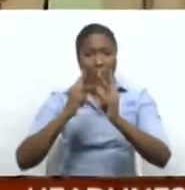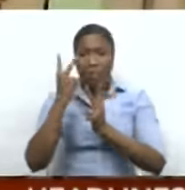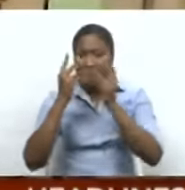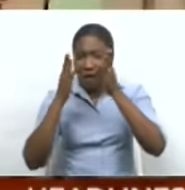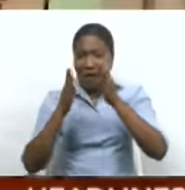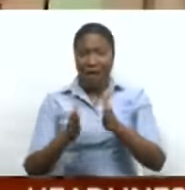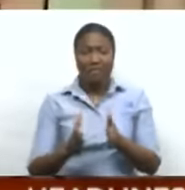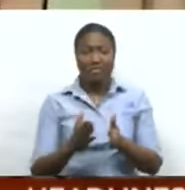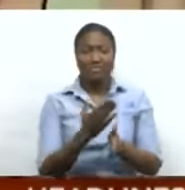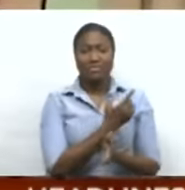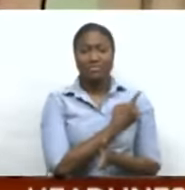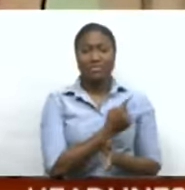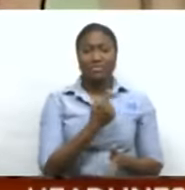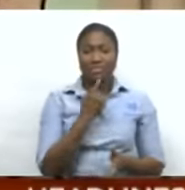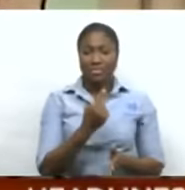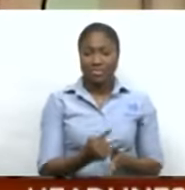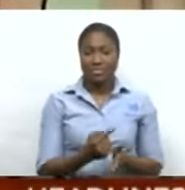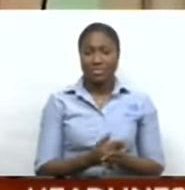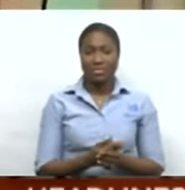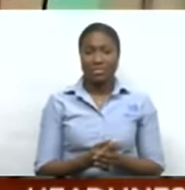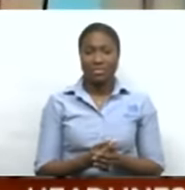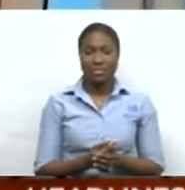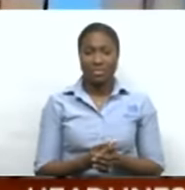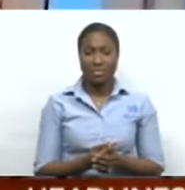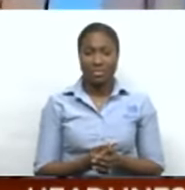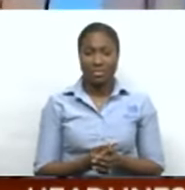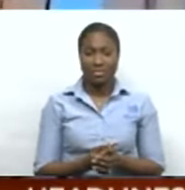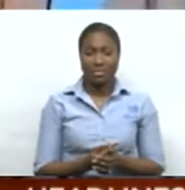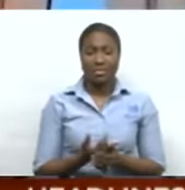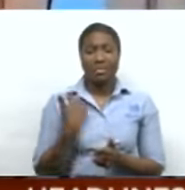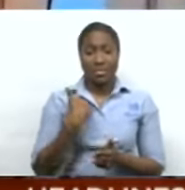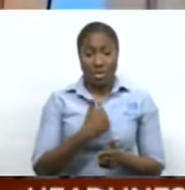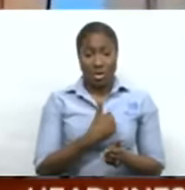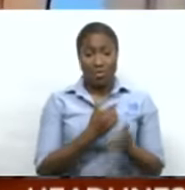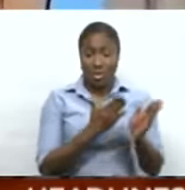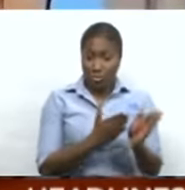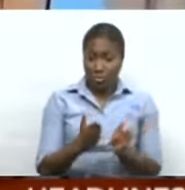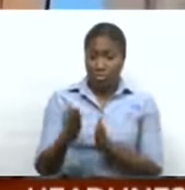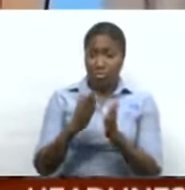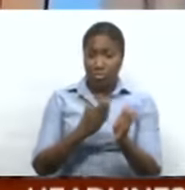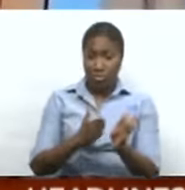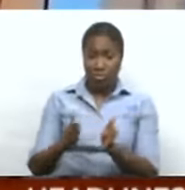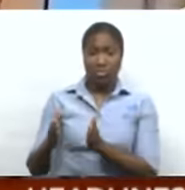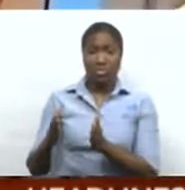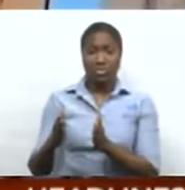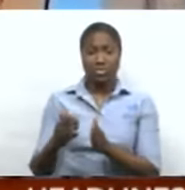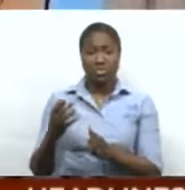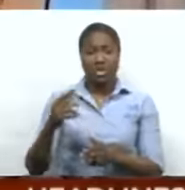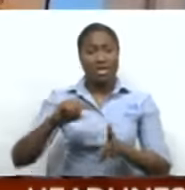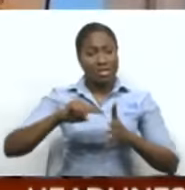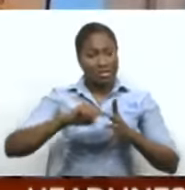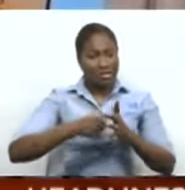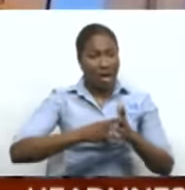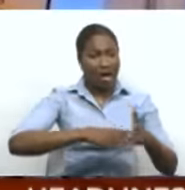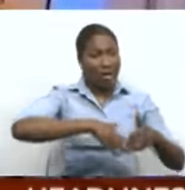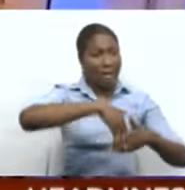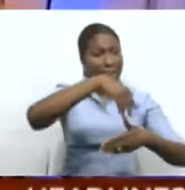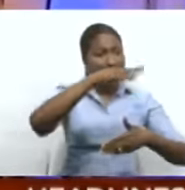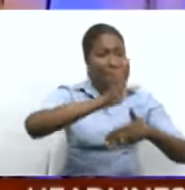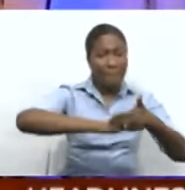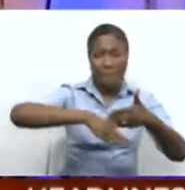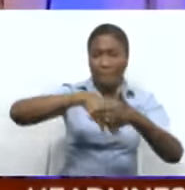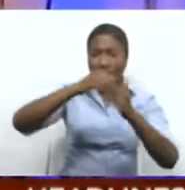The moment we told the neighbors that we organized a party in this week, they started painting the houses, cleaning the spaces.